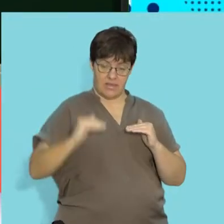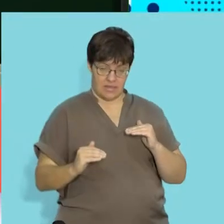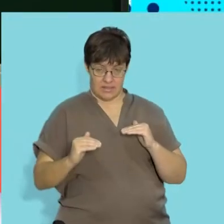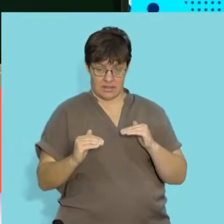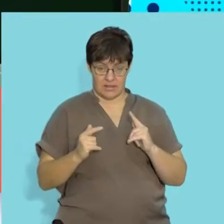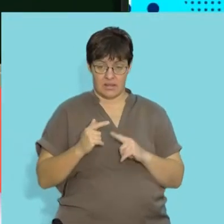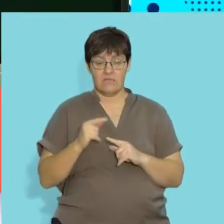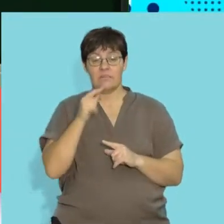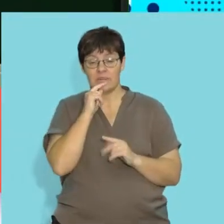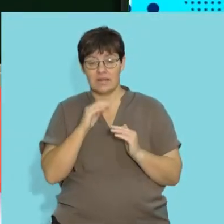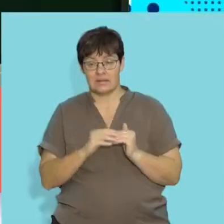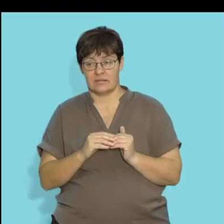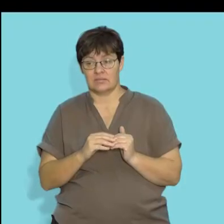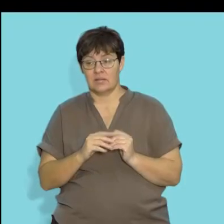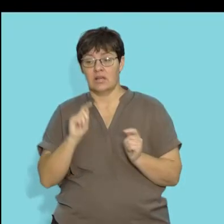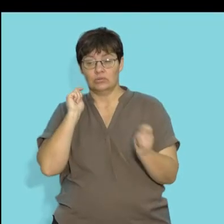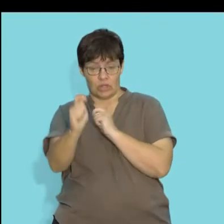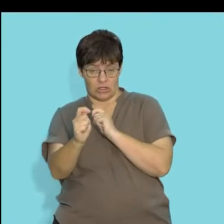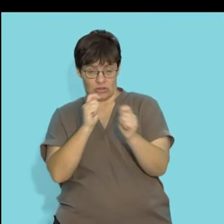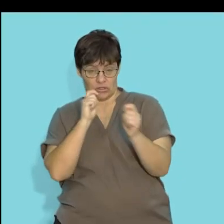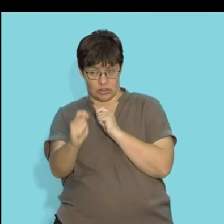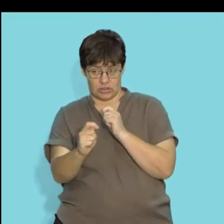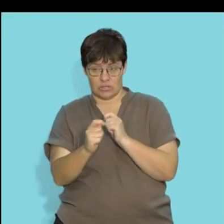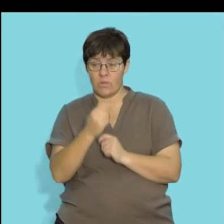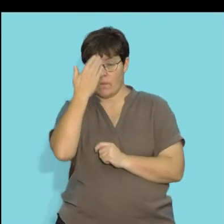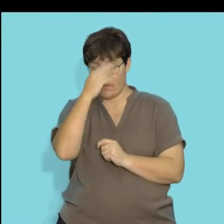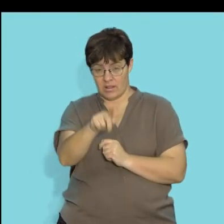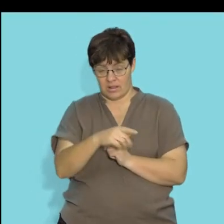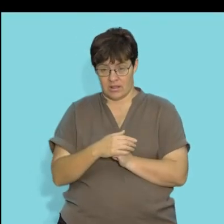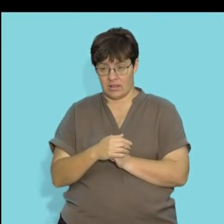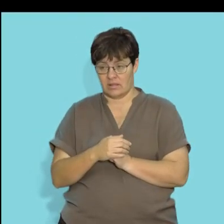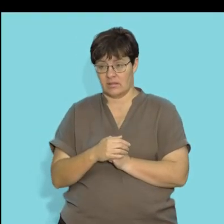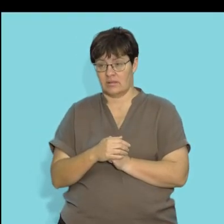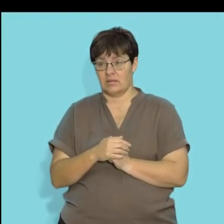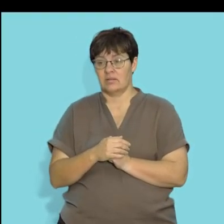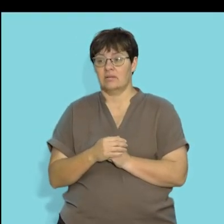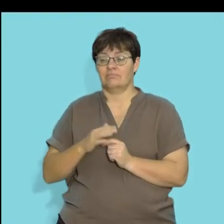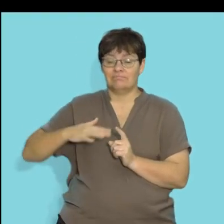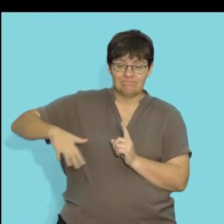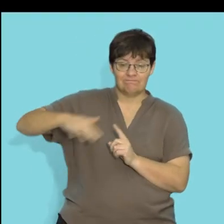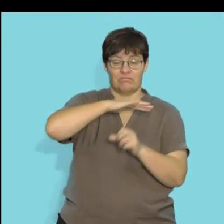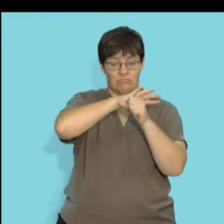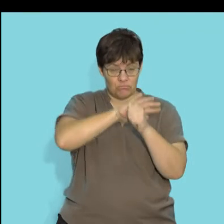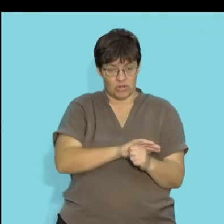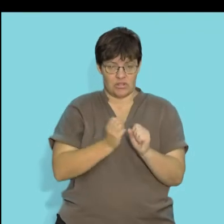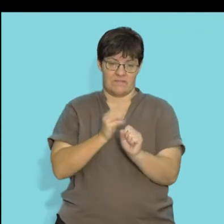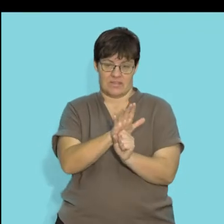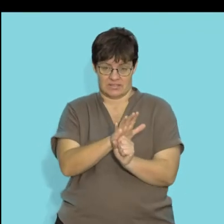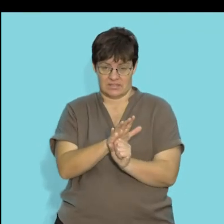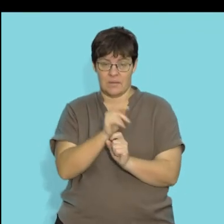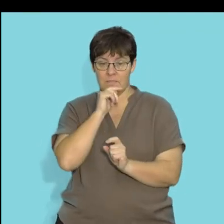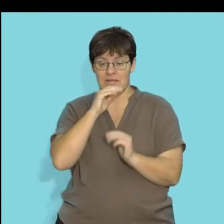know about altitude is that as altitude changes we know that it affects the atmospheric pressure